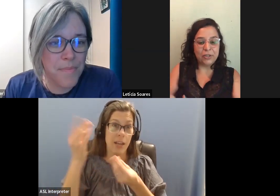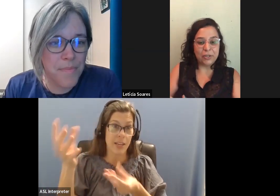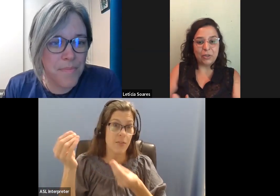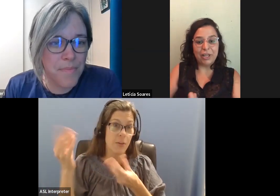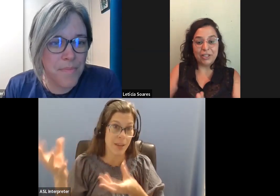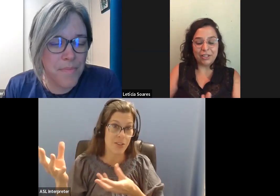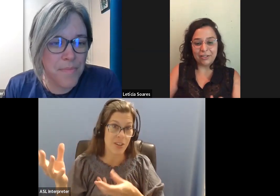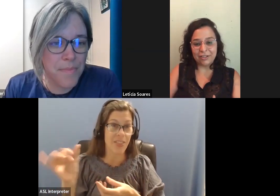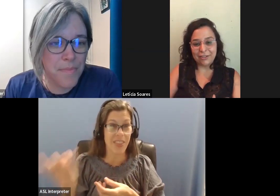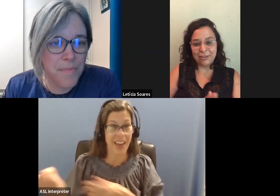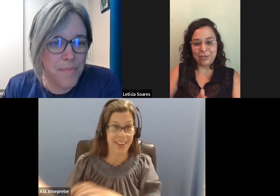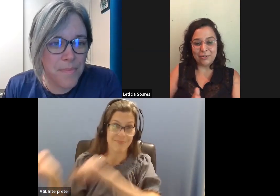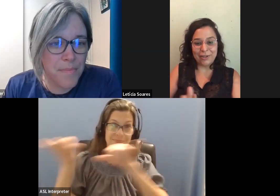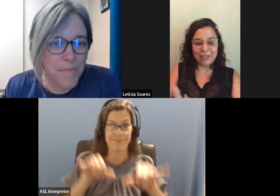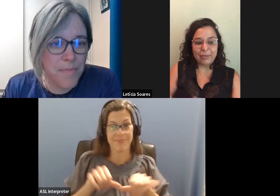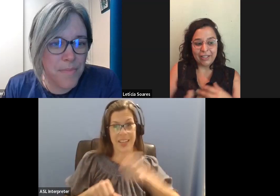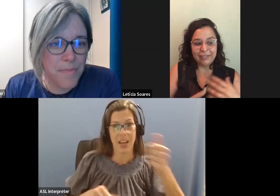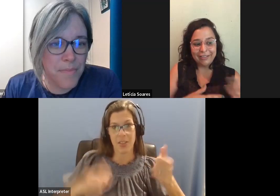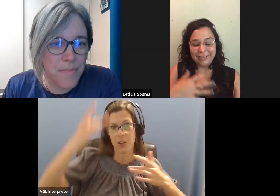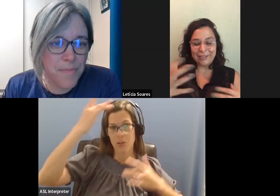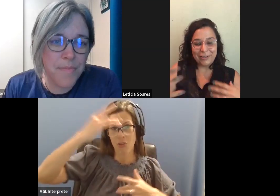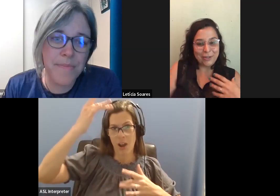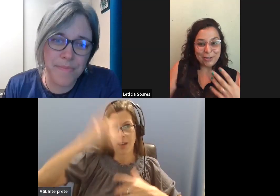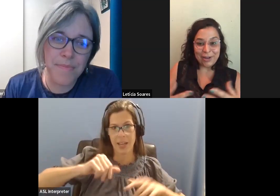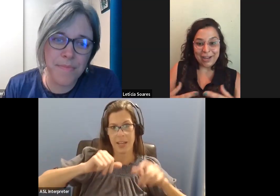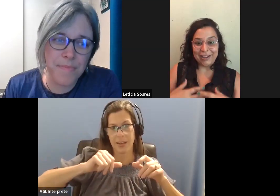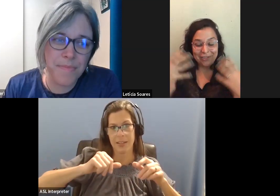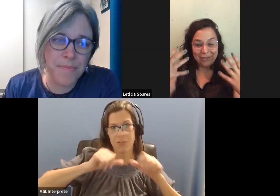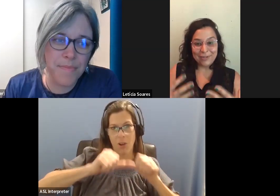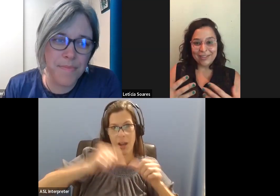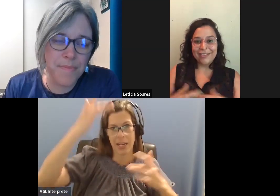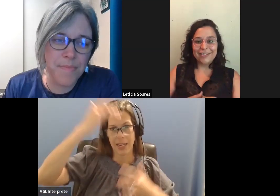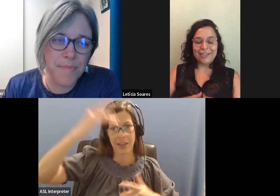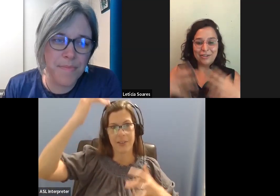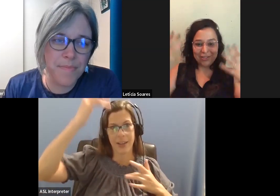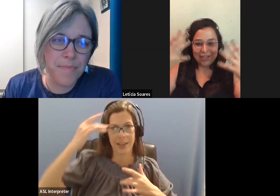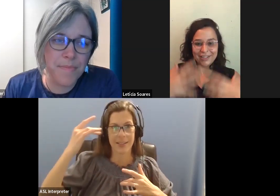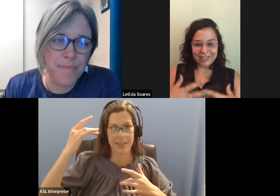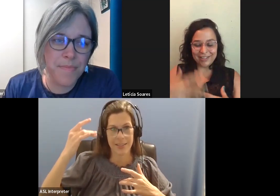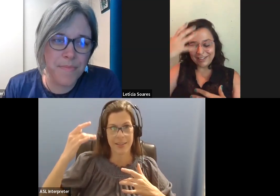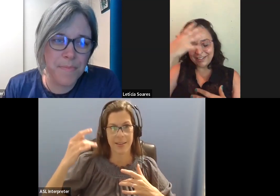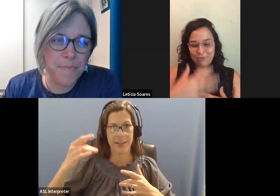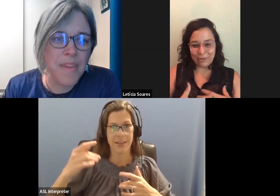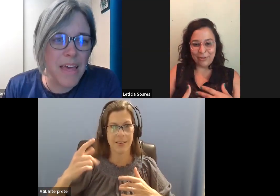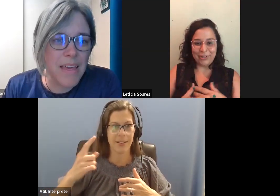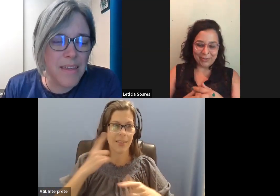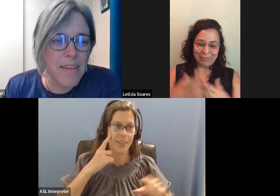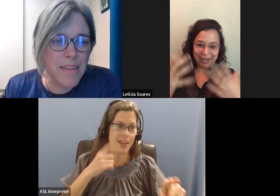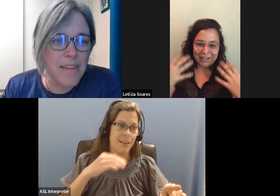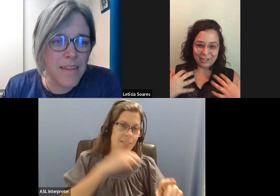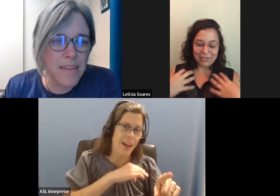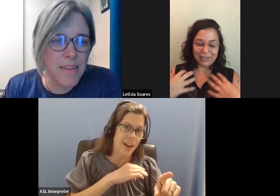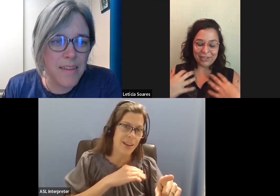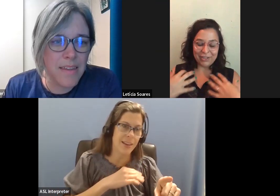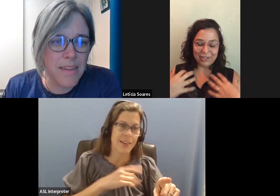chronic illness that the toll is on the patient, uh, to explain, you know, Hey, yeah, this is,